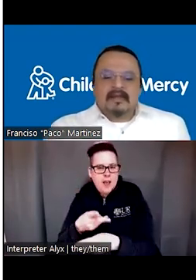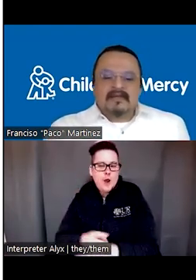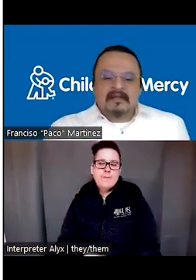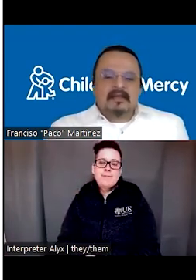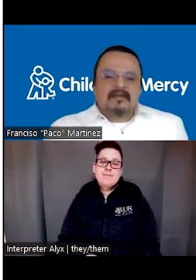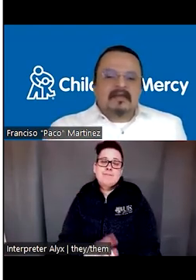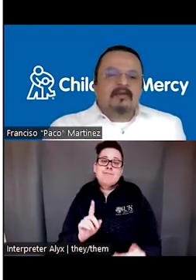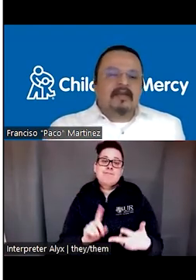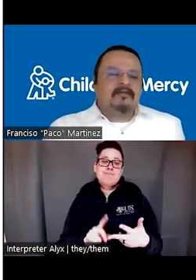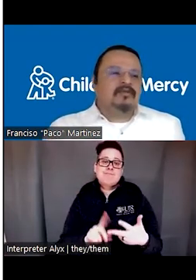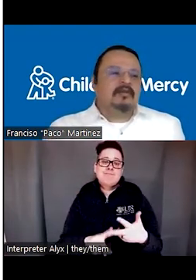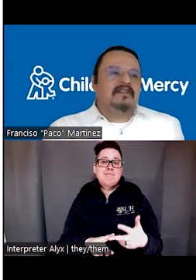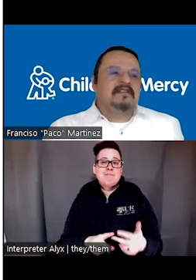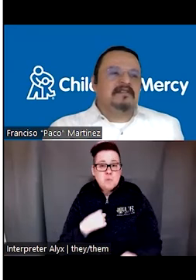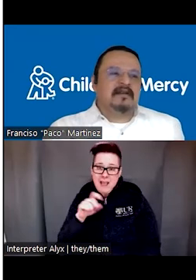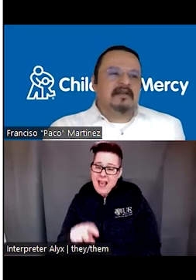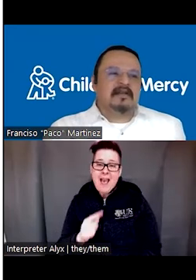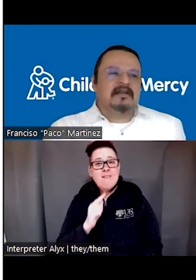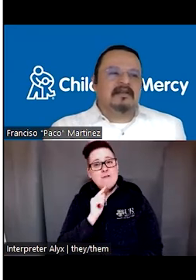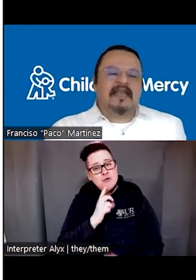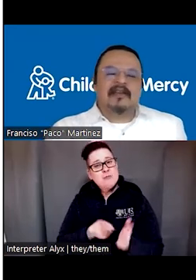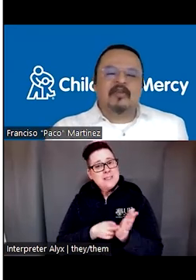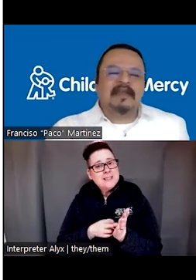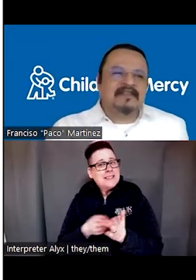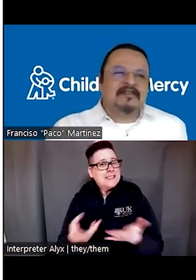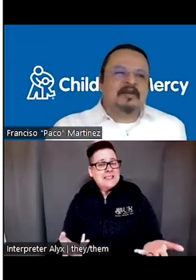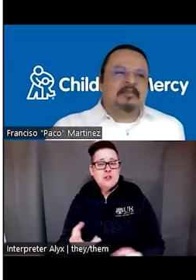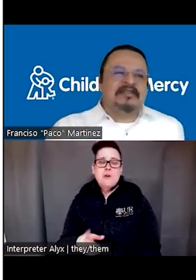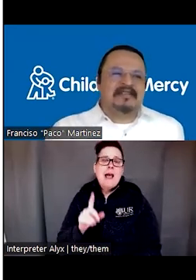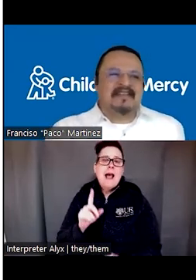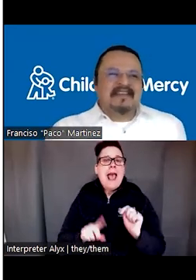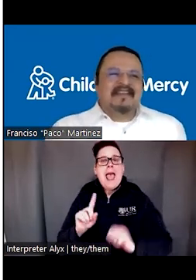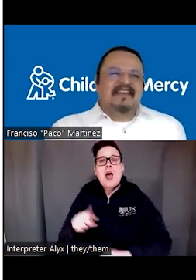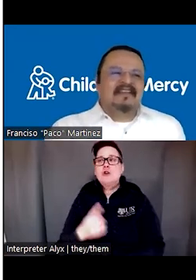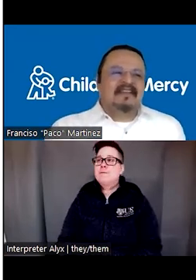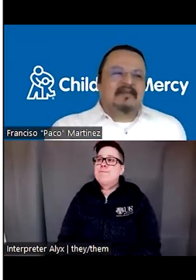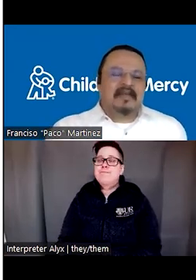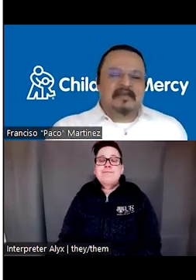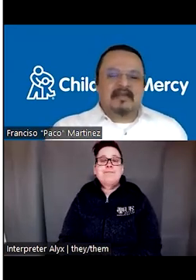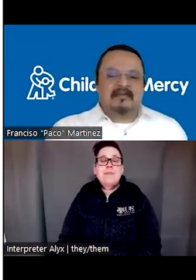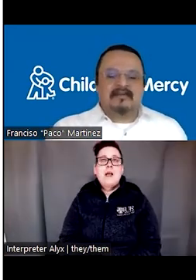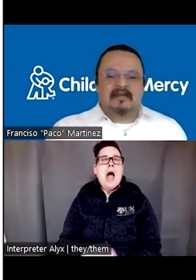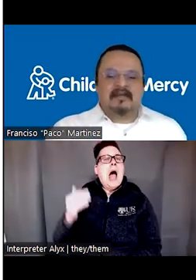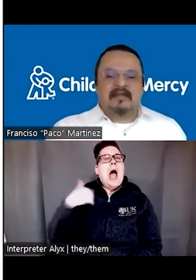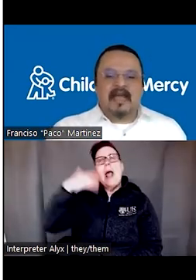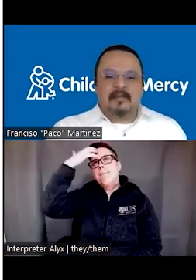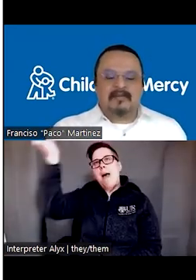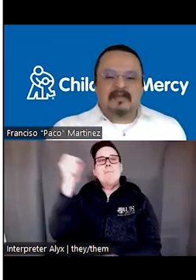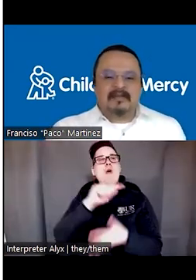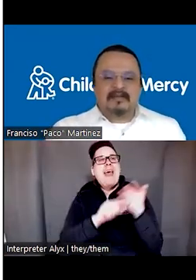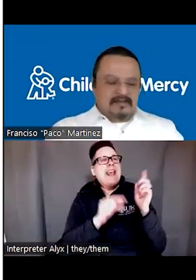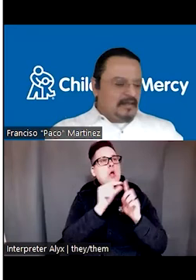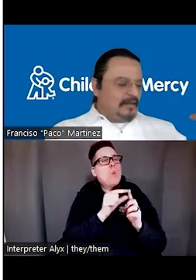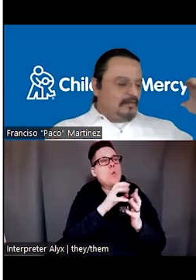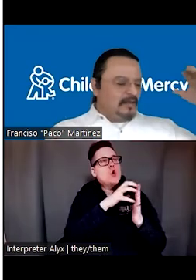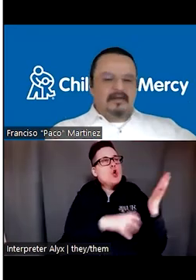The next thing is like, we have to do it with sincerity. It, it cannot be a script, uh, that many times, uh, it happens.